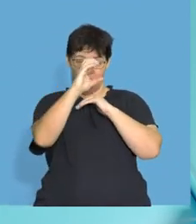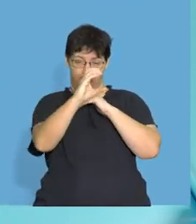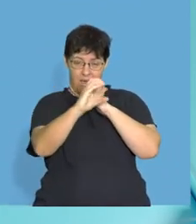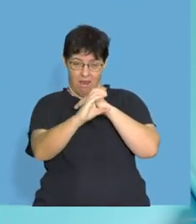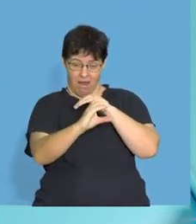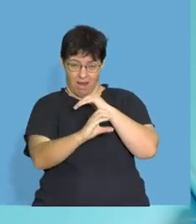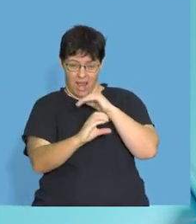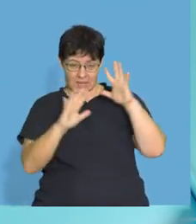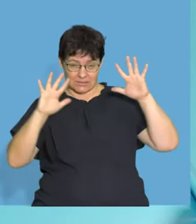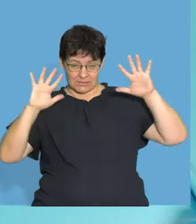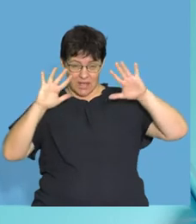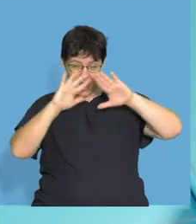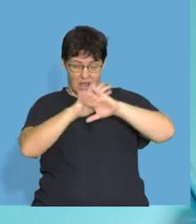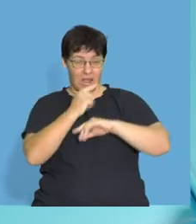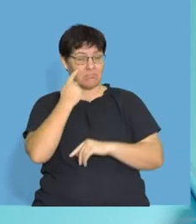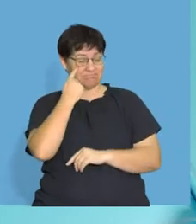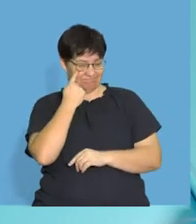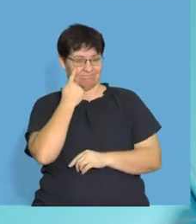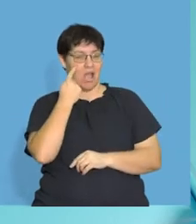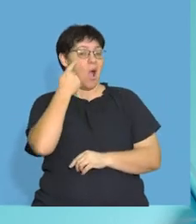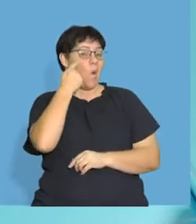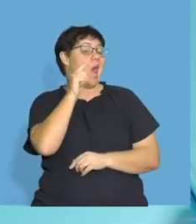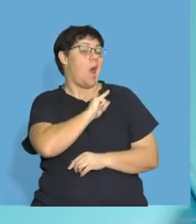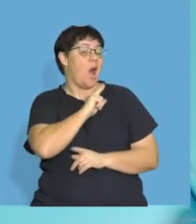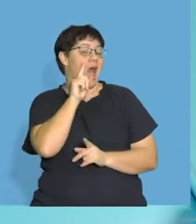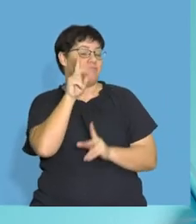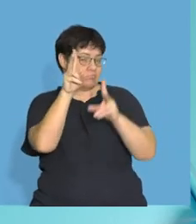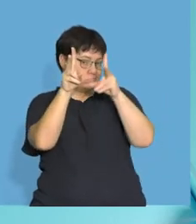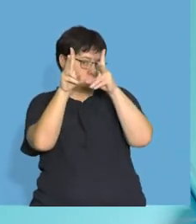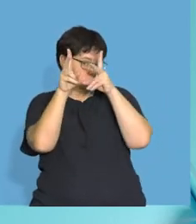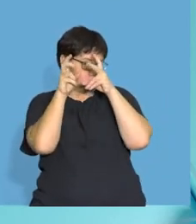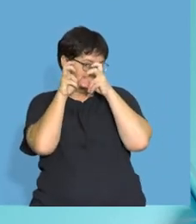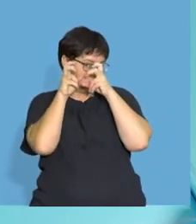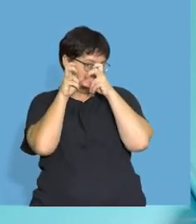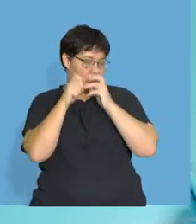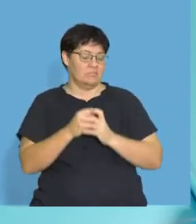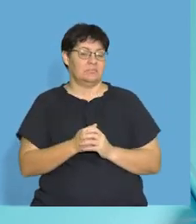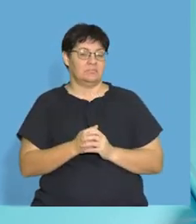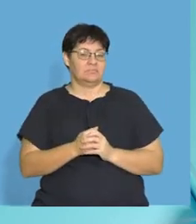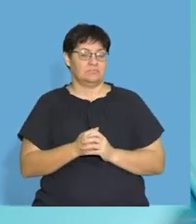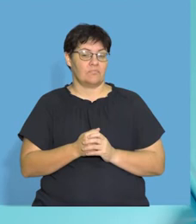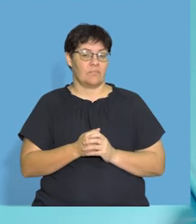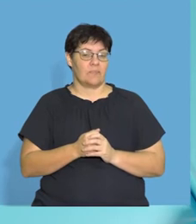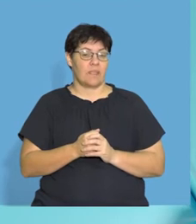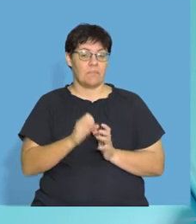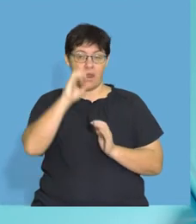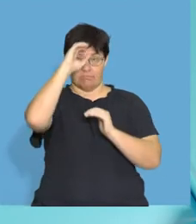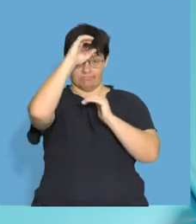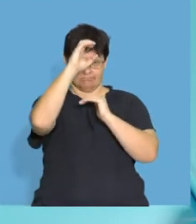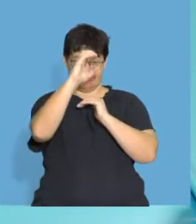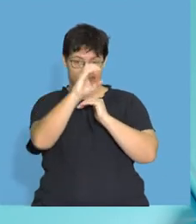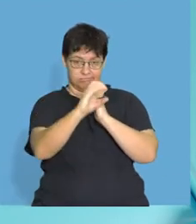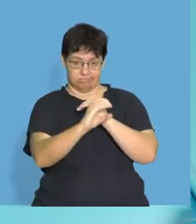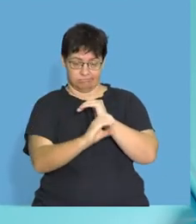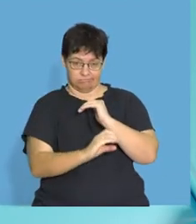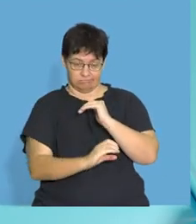about the eye. And in the eye, you have a receptor. And what that does is, is that when the sun goes